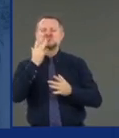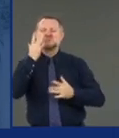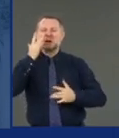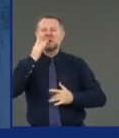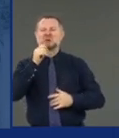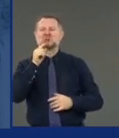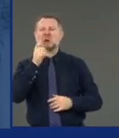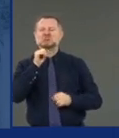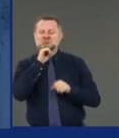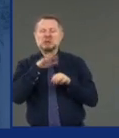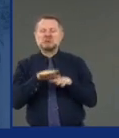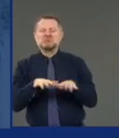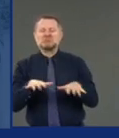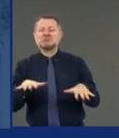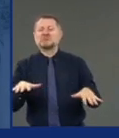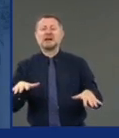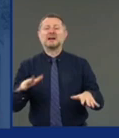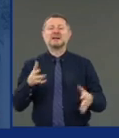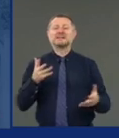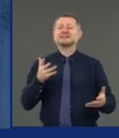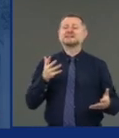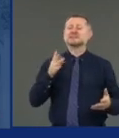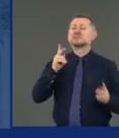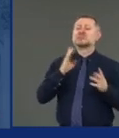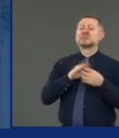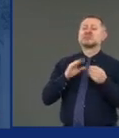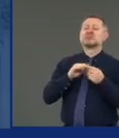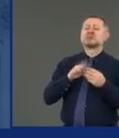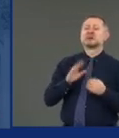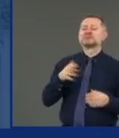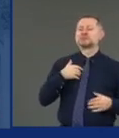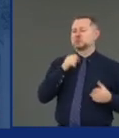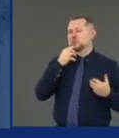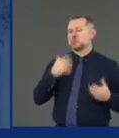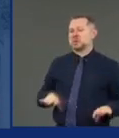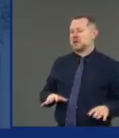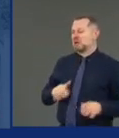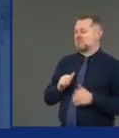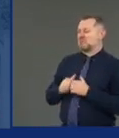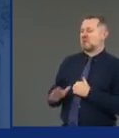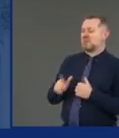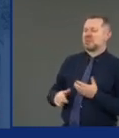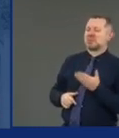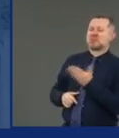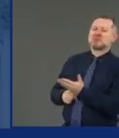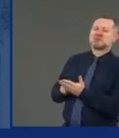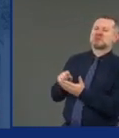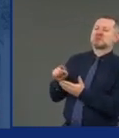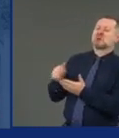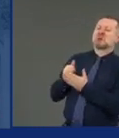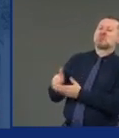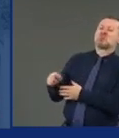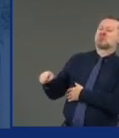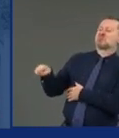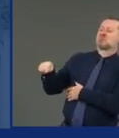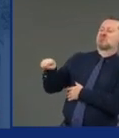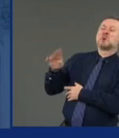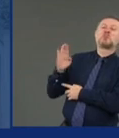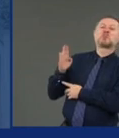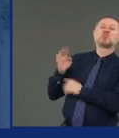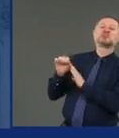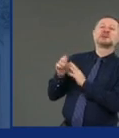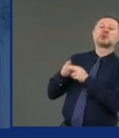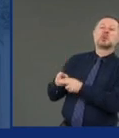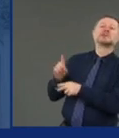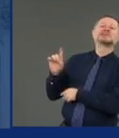people saying, well, we don't want to pass a bill that helps democratic states. It would be a